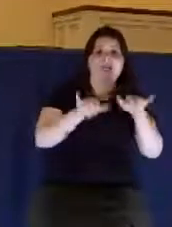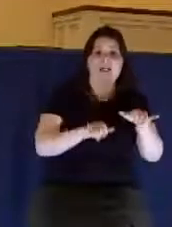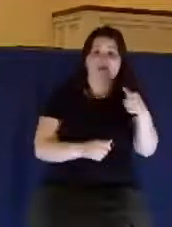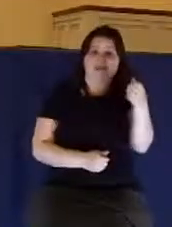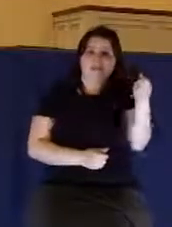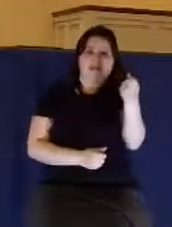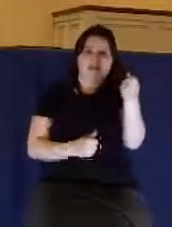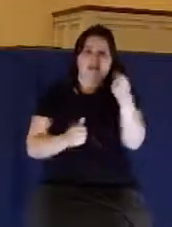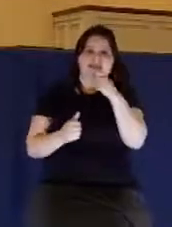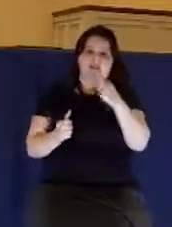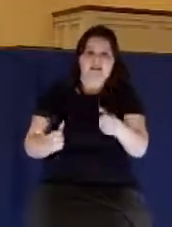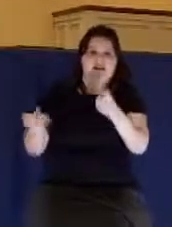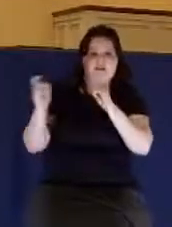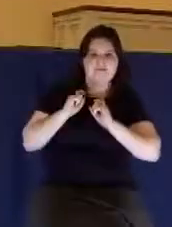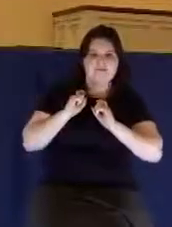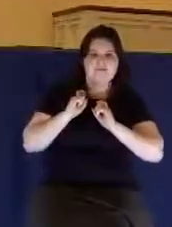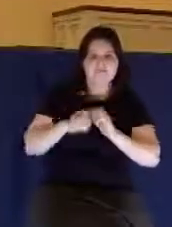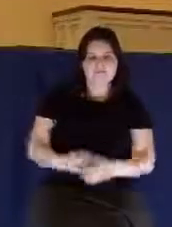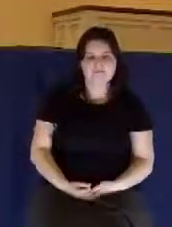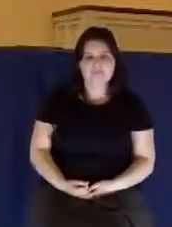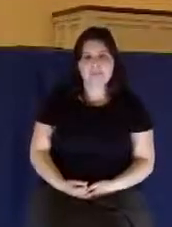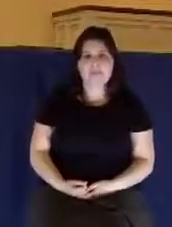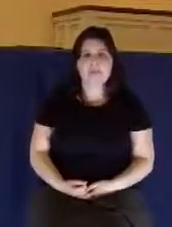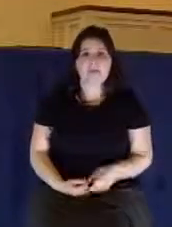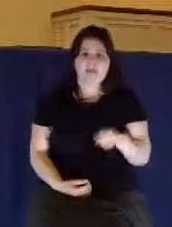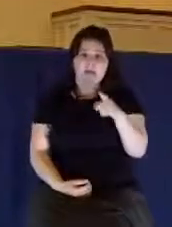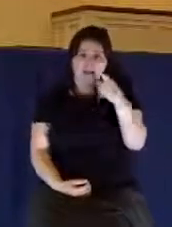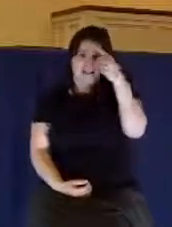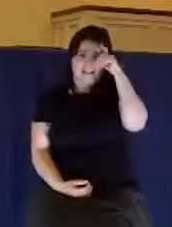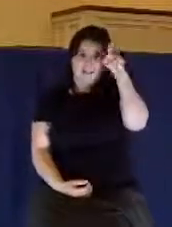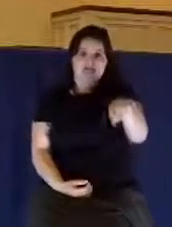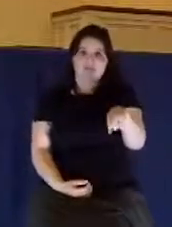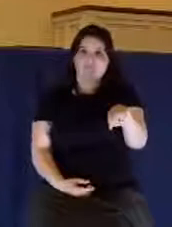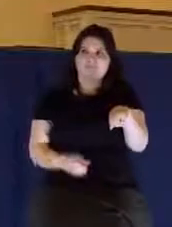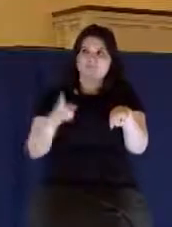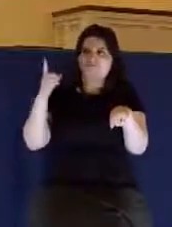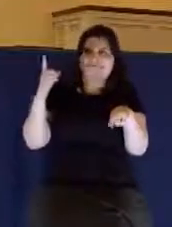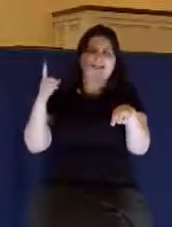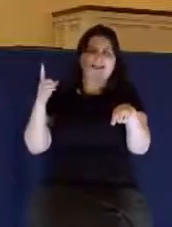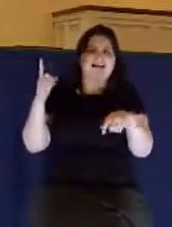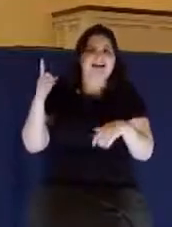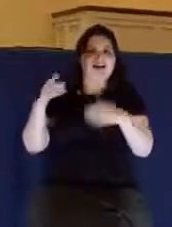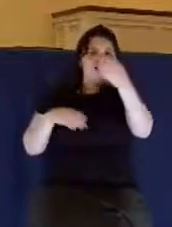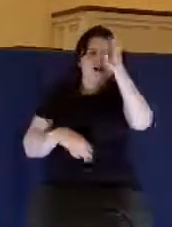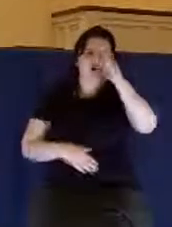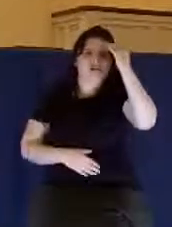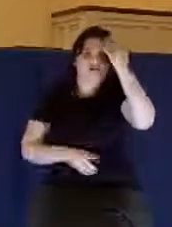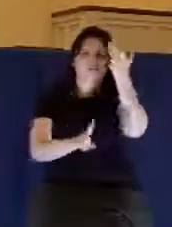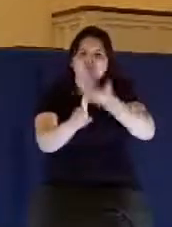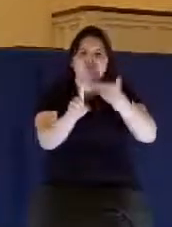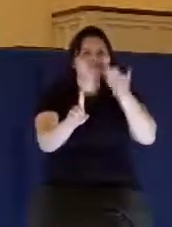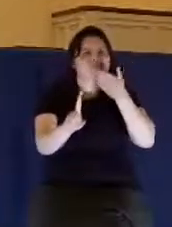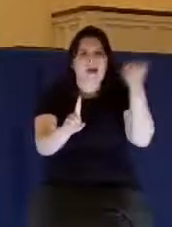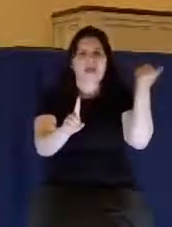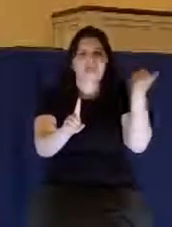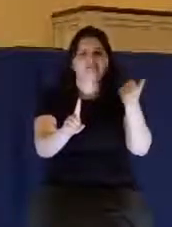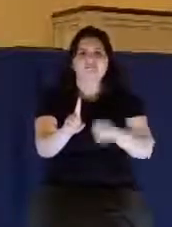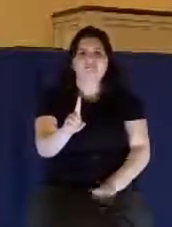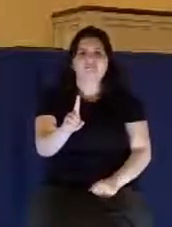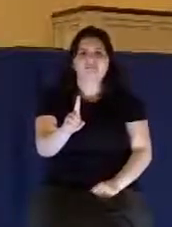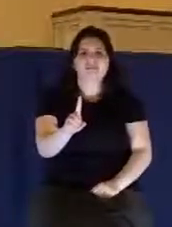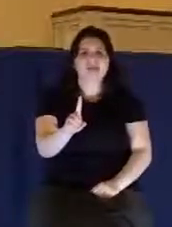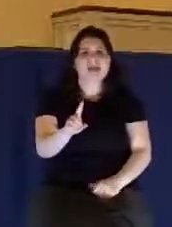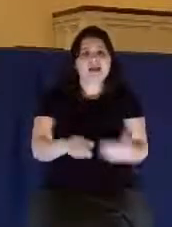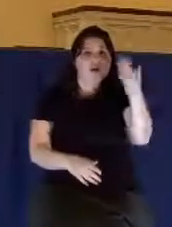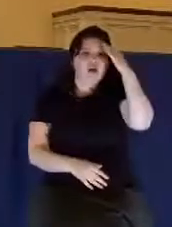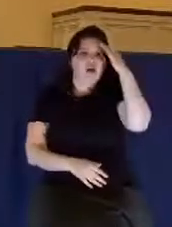Not just what he gives, but what he withholds. You think you need it? God knows you better than you know you. You don't need it. God knows it will hurt